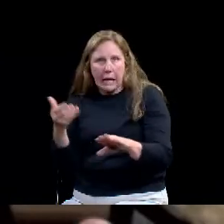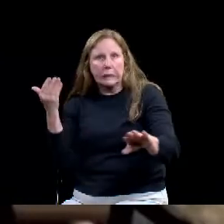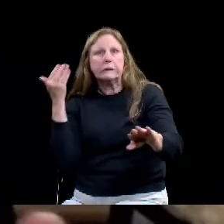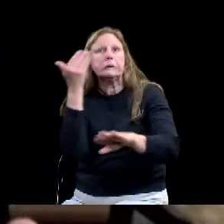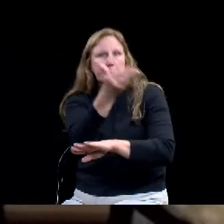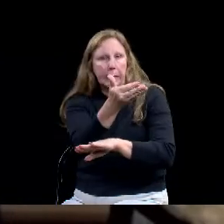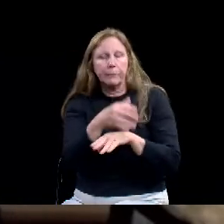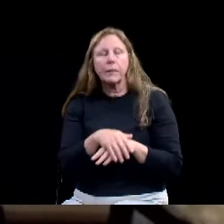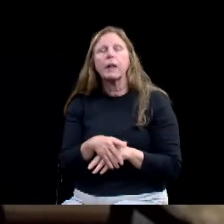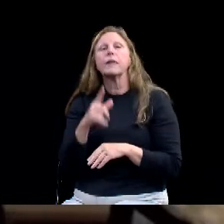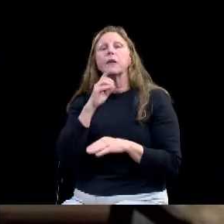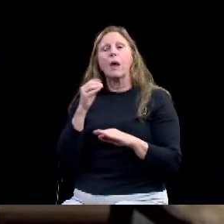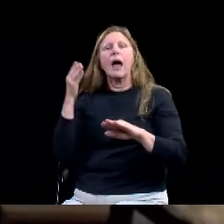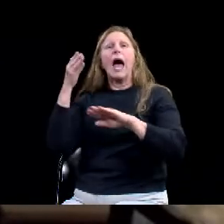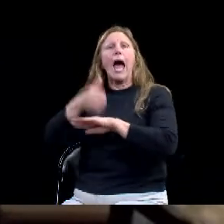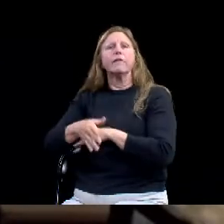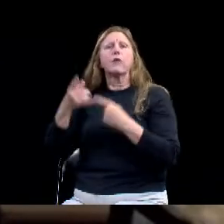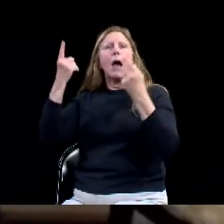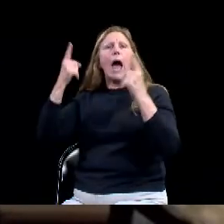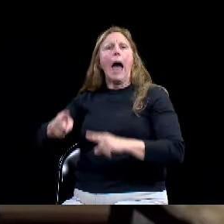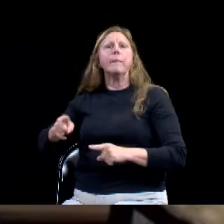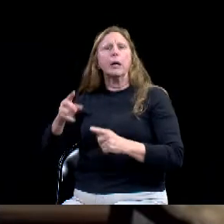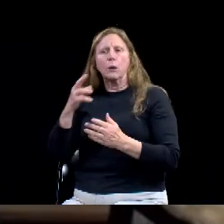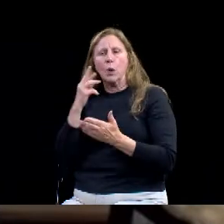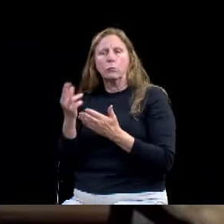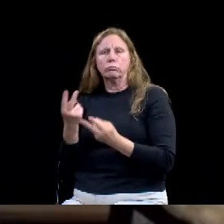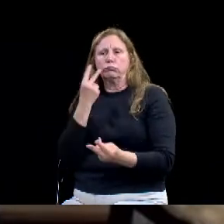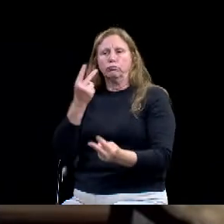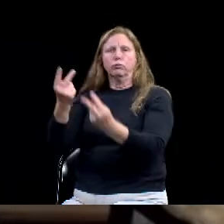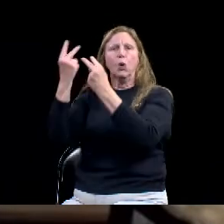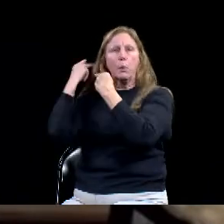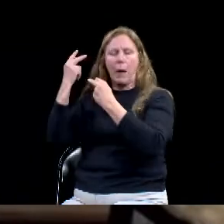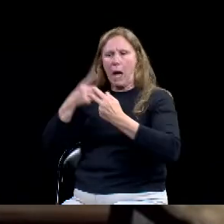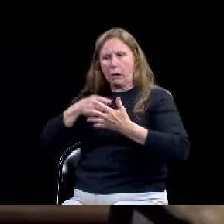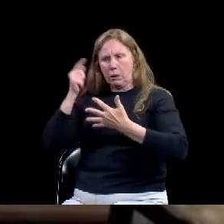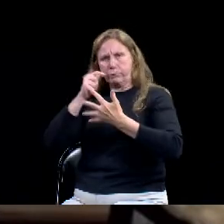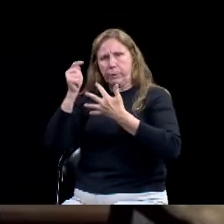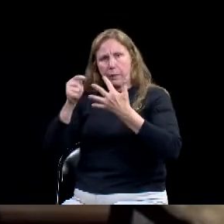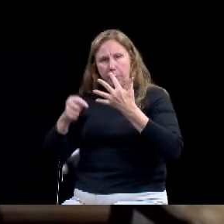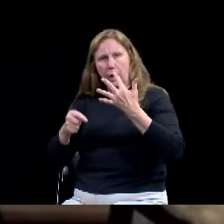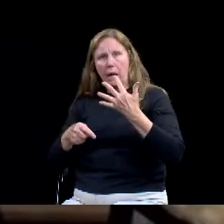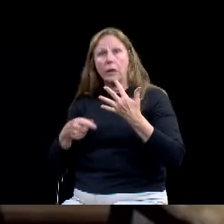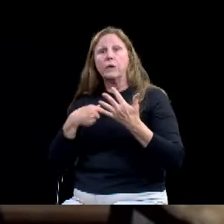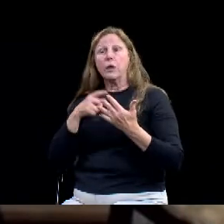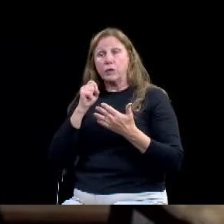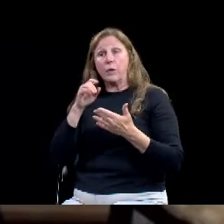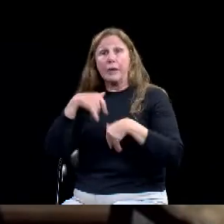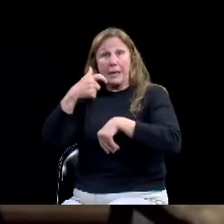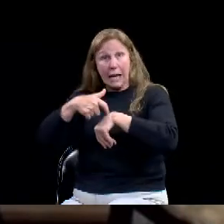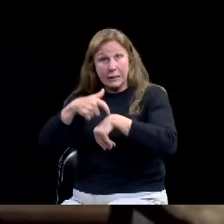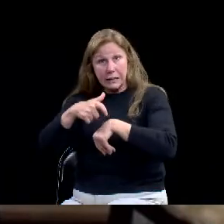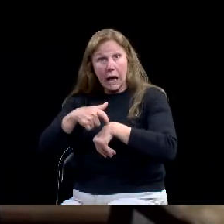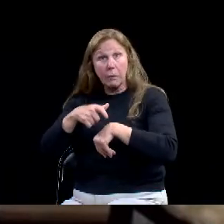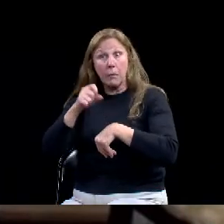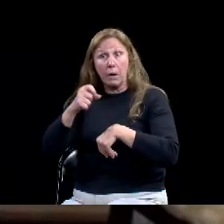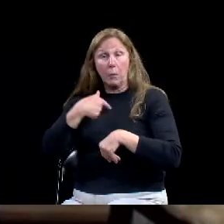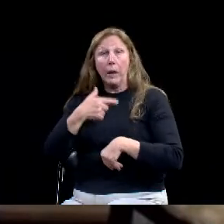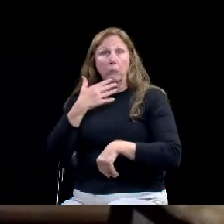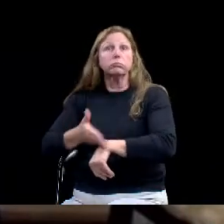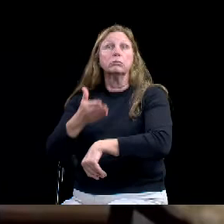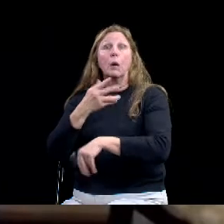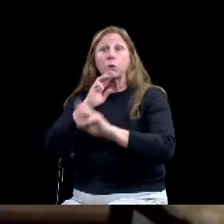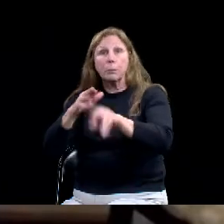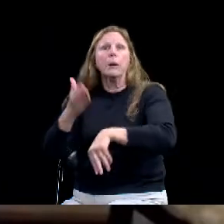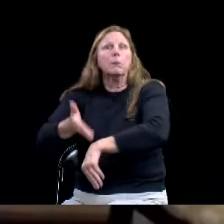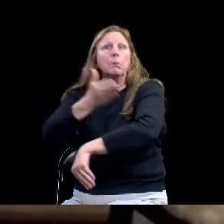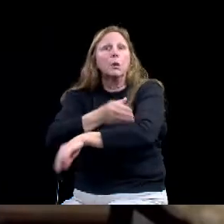responding to emergencies, but also identify those things that can create resiliency, uh, within our systems, uh, so that maybe we, we